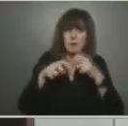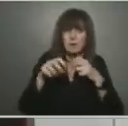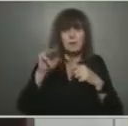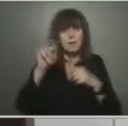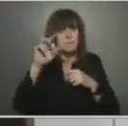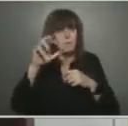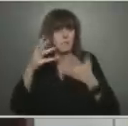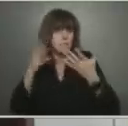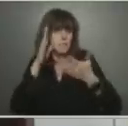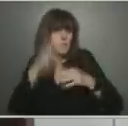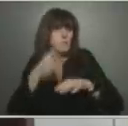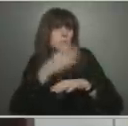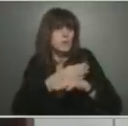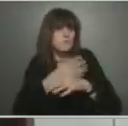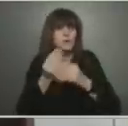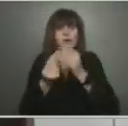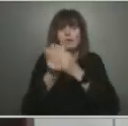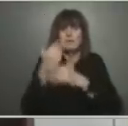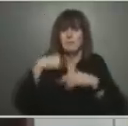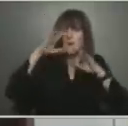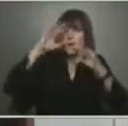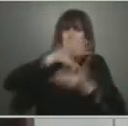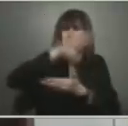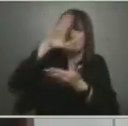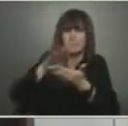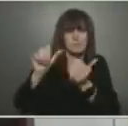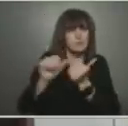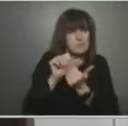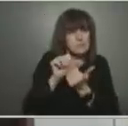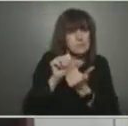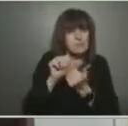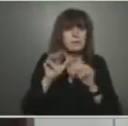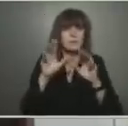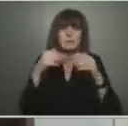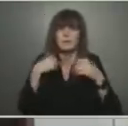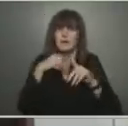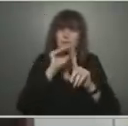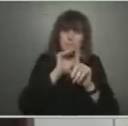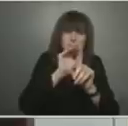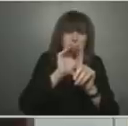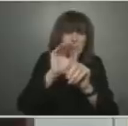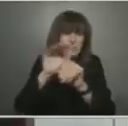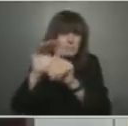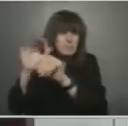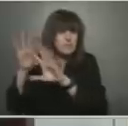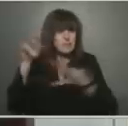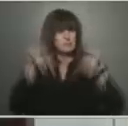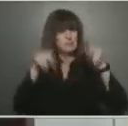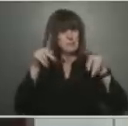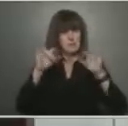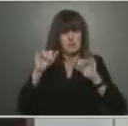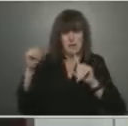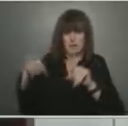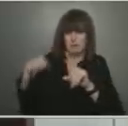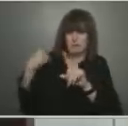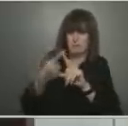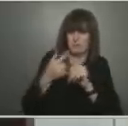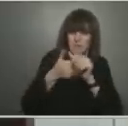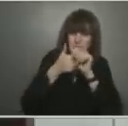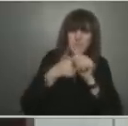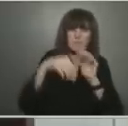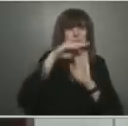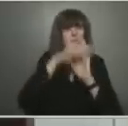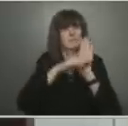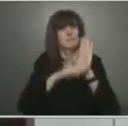in our environments. But I ask everyone to continue to maintain all the precautions that they've taken. And thank the 2